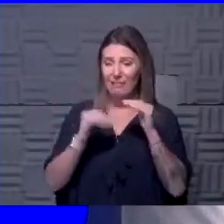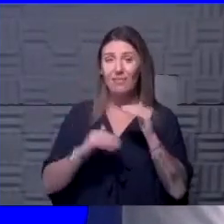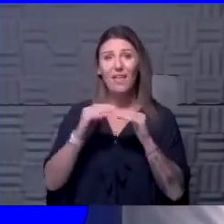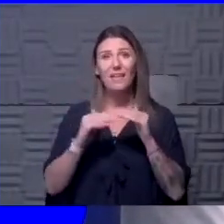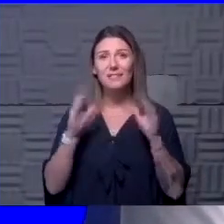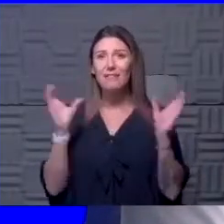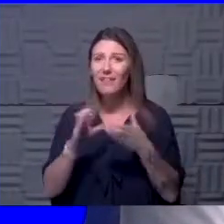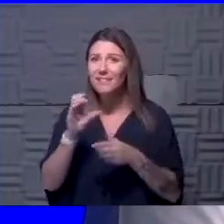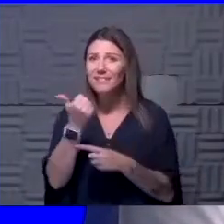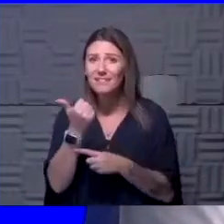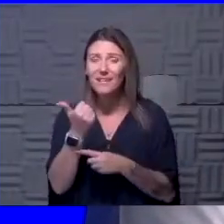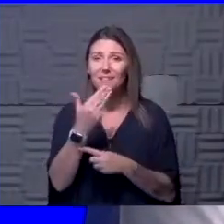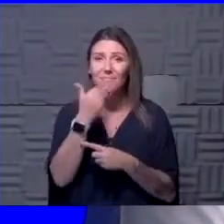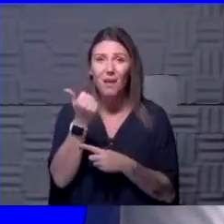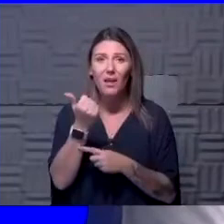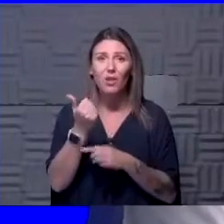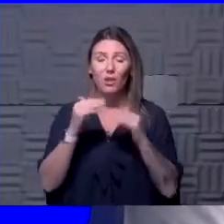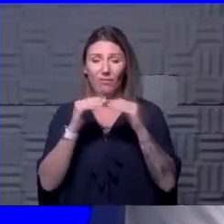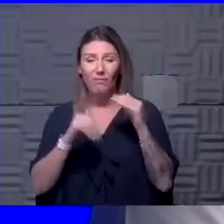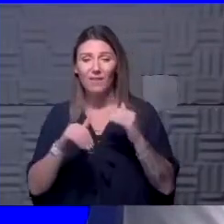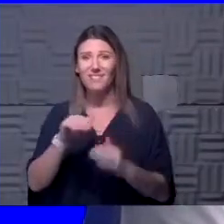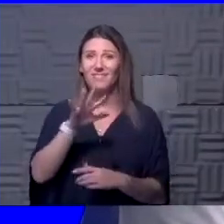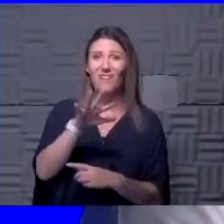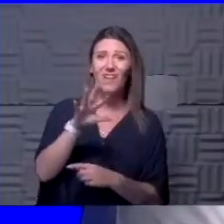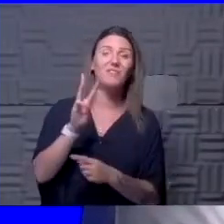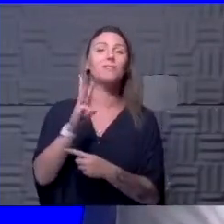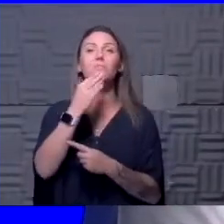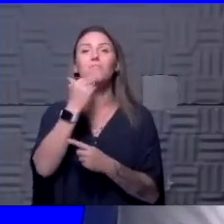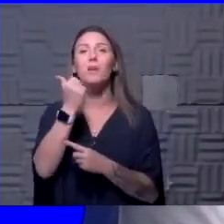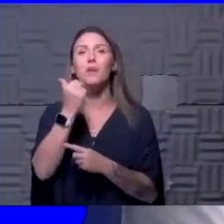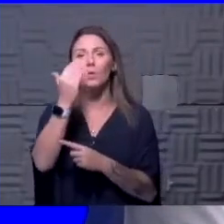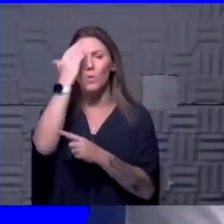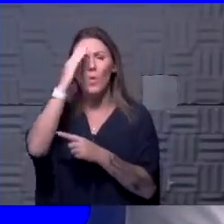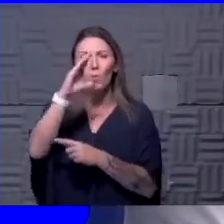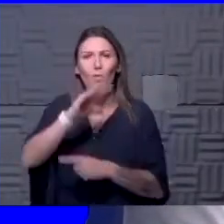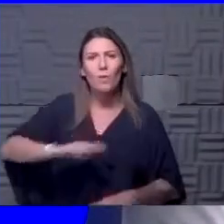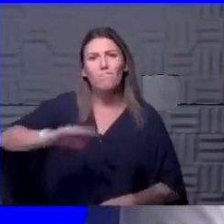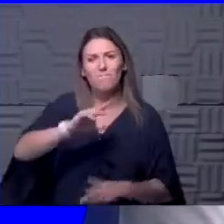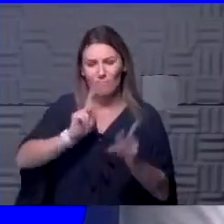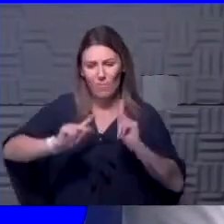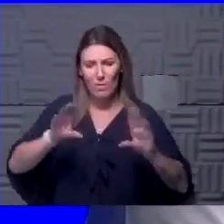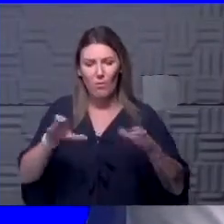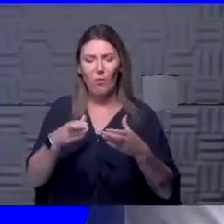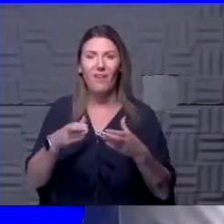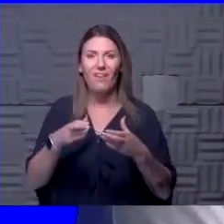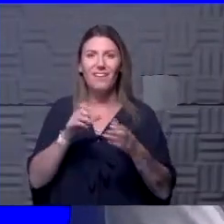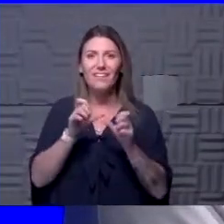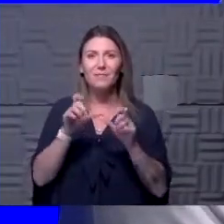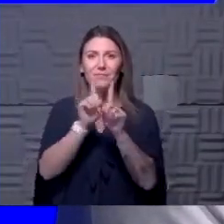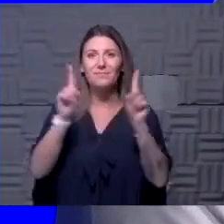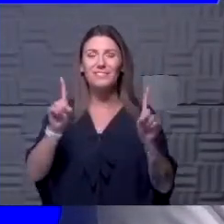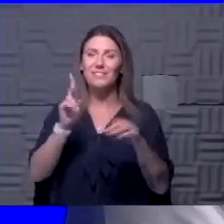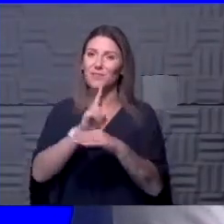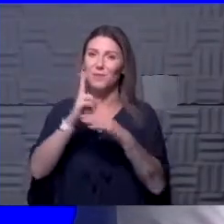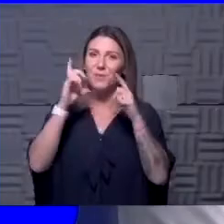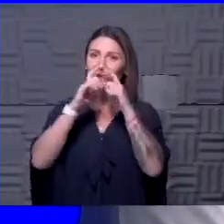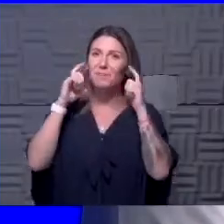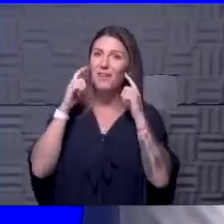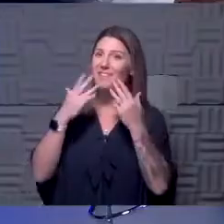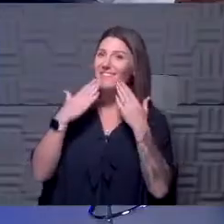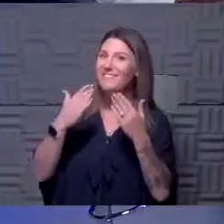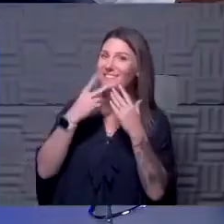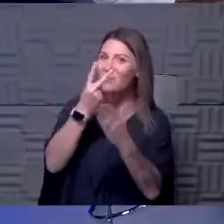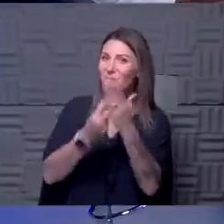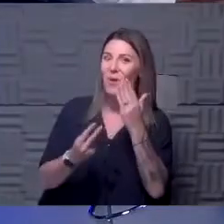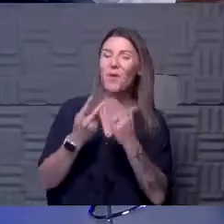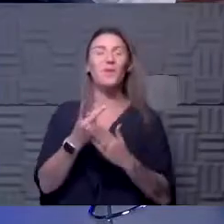is much better. Less than five, six is better. Know your bubble. Keep distance and keep wearing your masks. Thank you both. I was